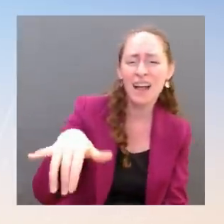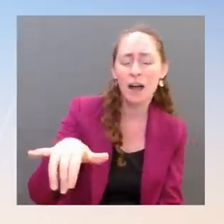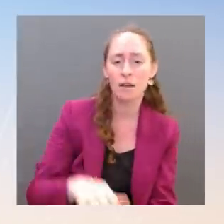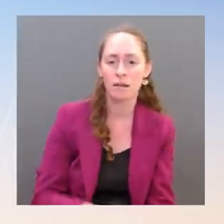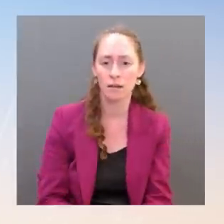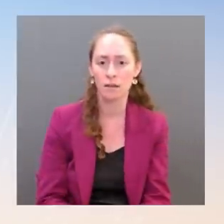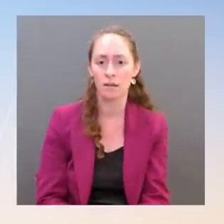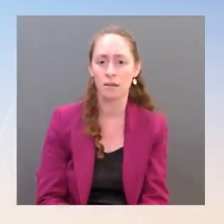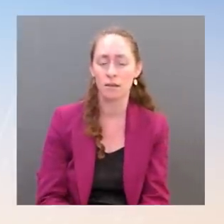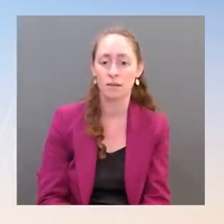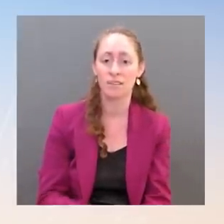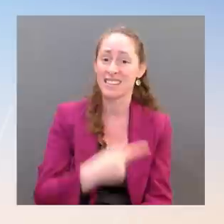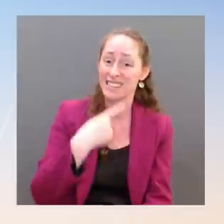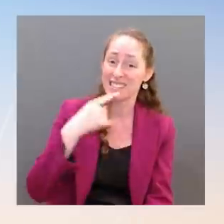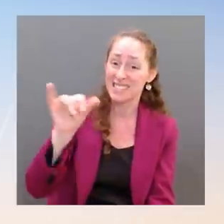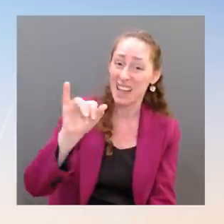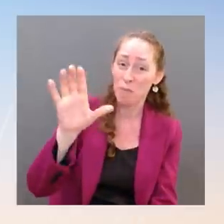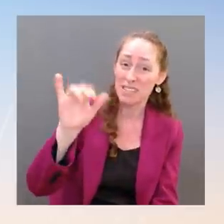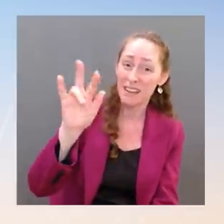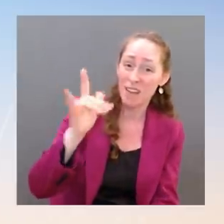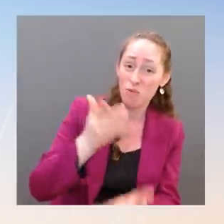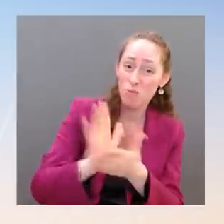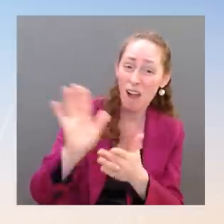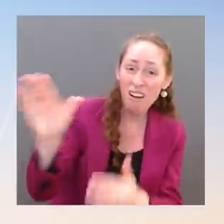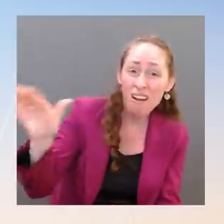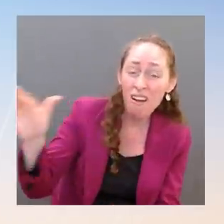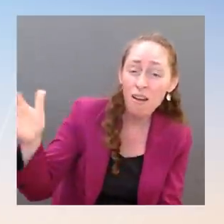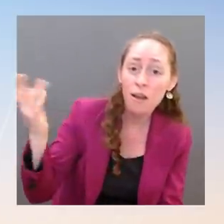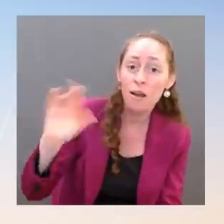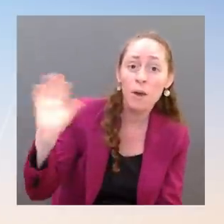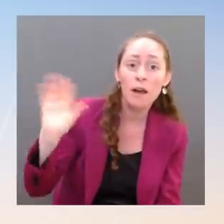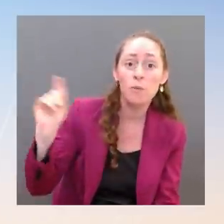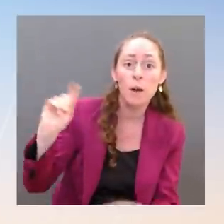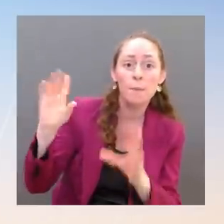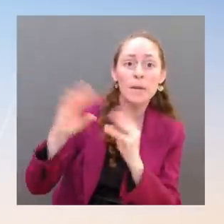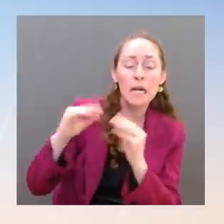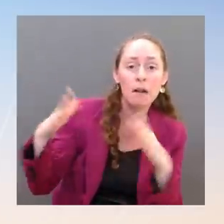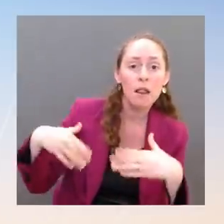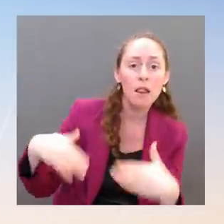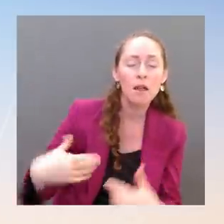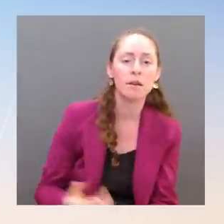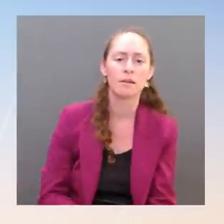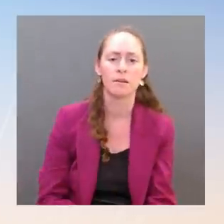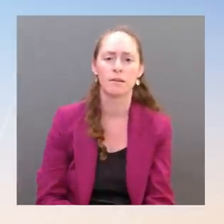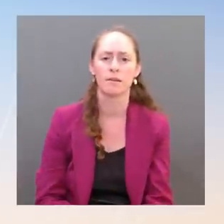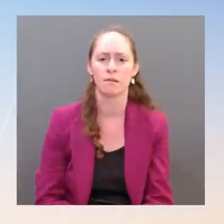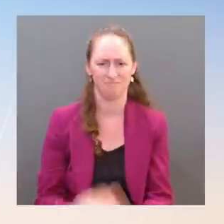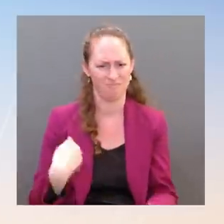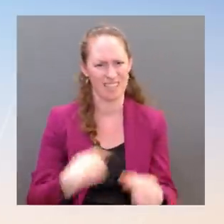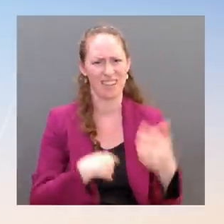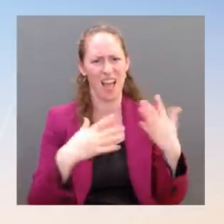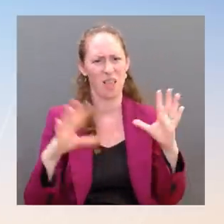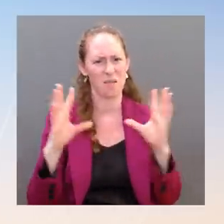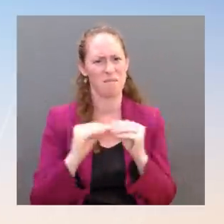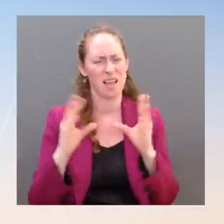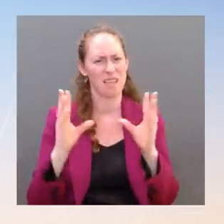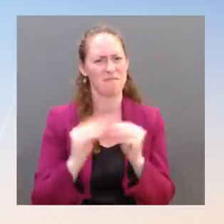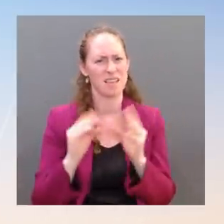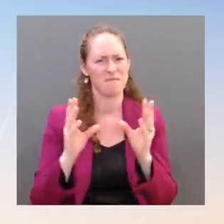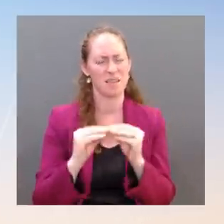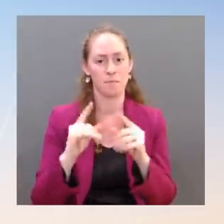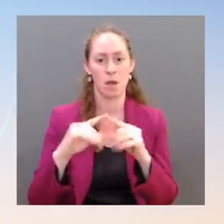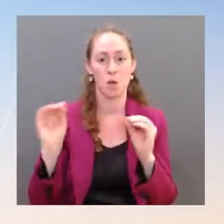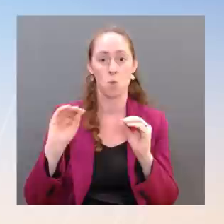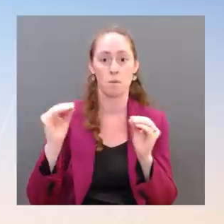a meeting. Ms. Yeah, we've met with civil rights groups over the last year and a half. I don't have any meetings to read out to you at this time. Look,